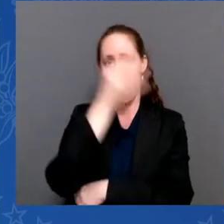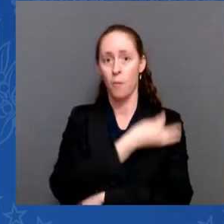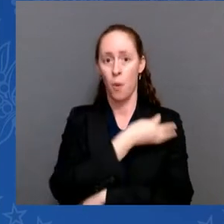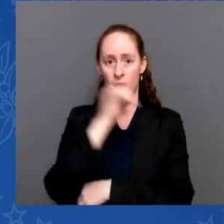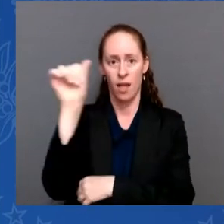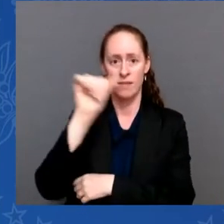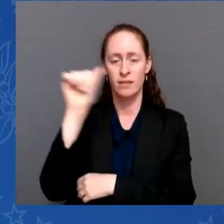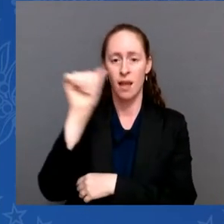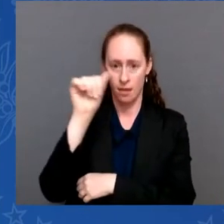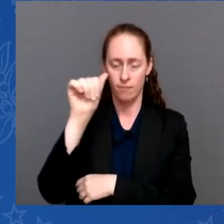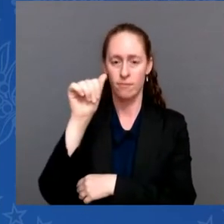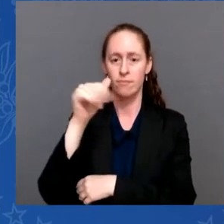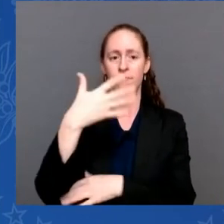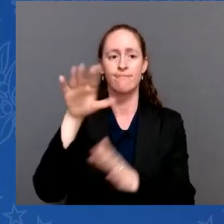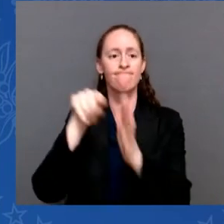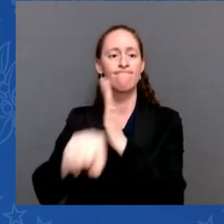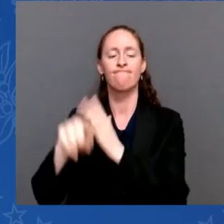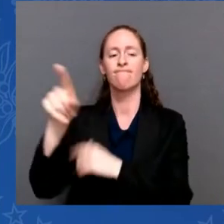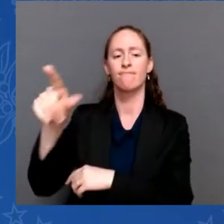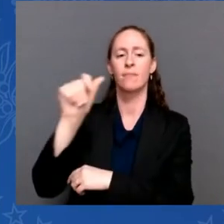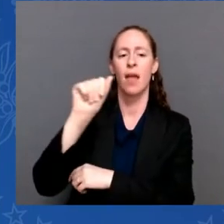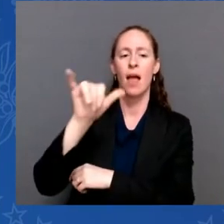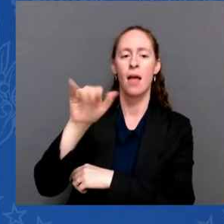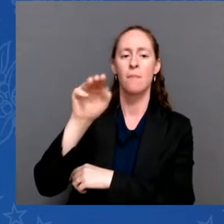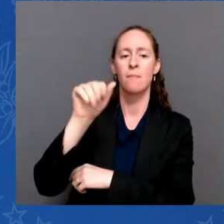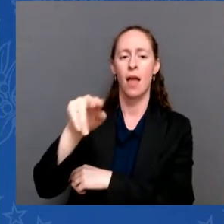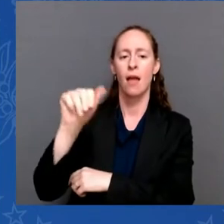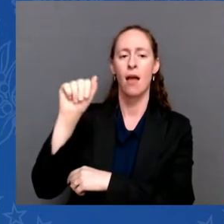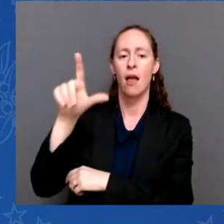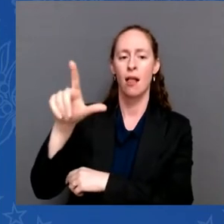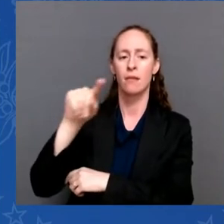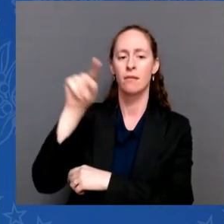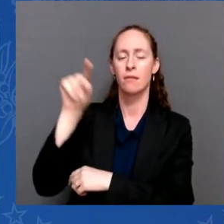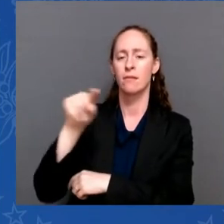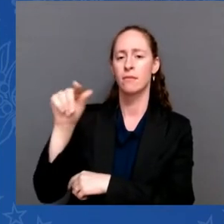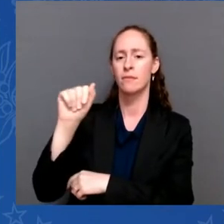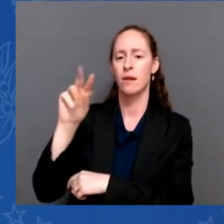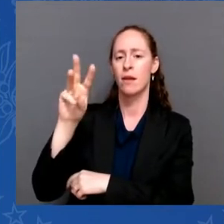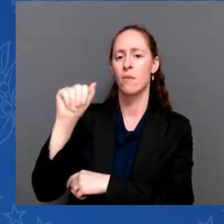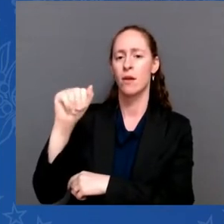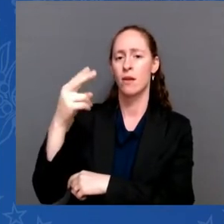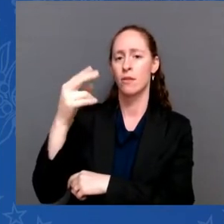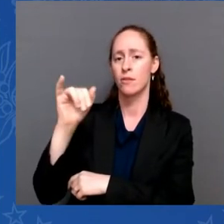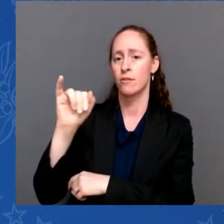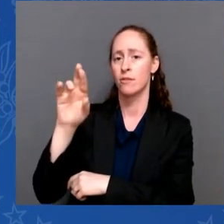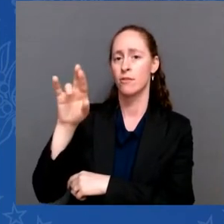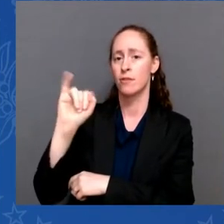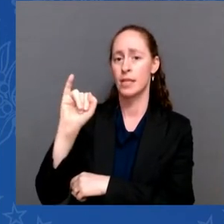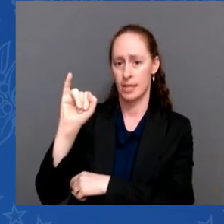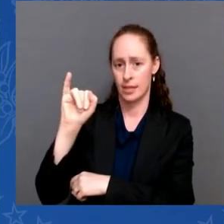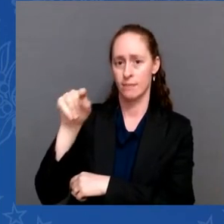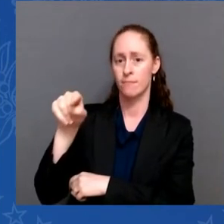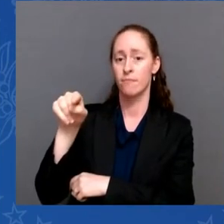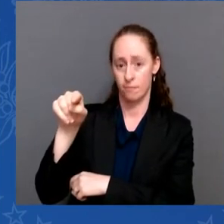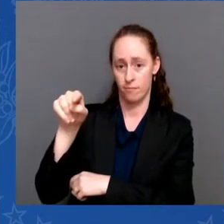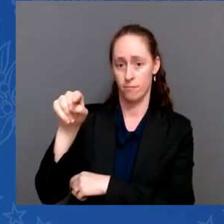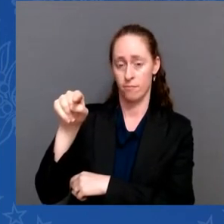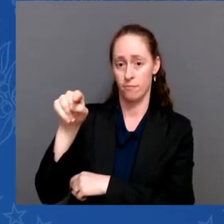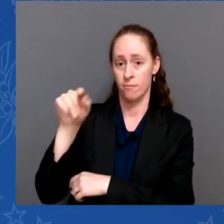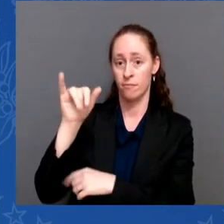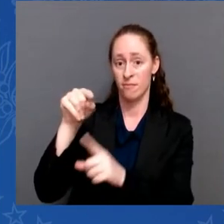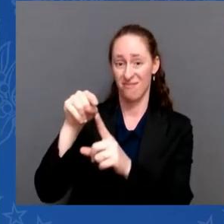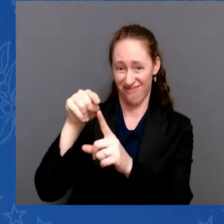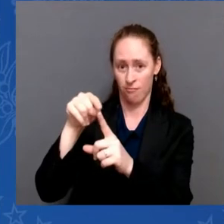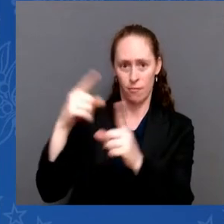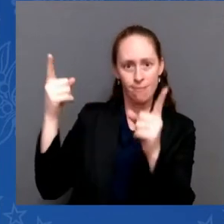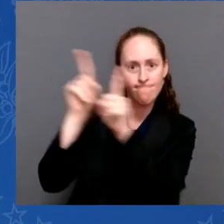You know, Zawiri was bin Laden's leader. He was with him all the whole time. He was his number two man as deputy at